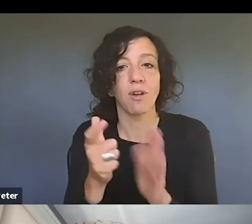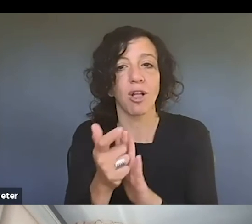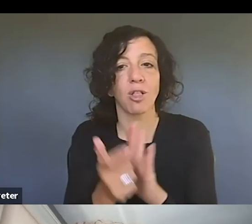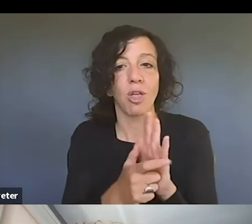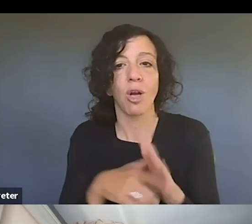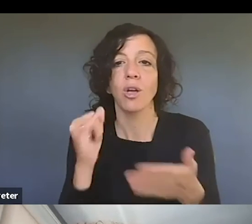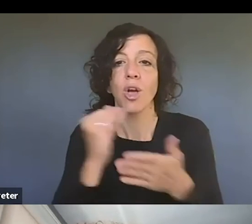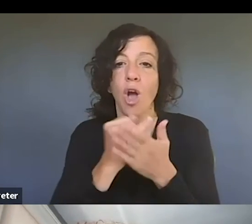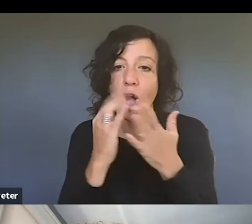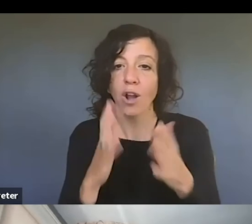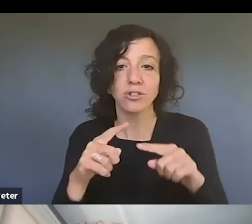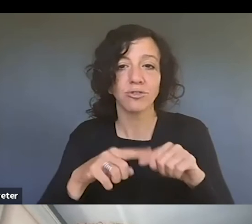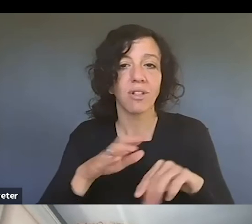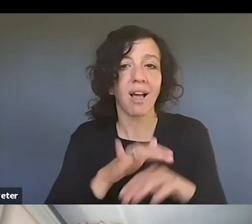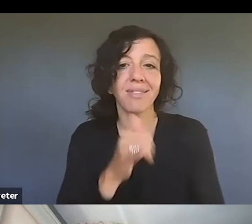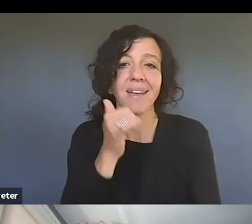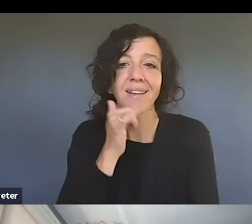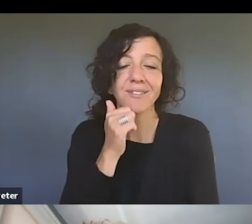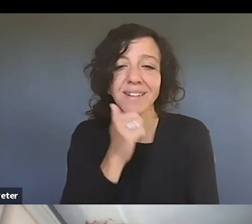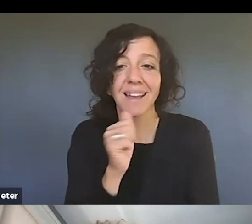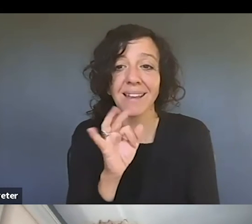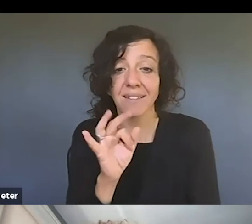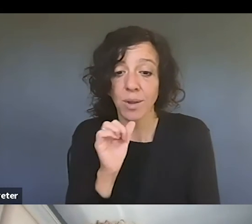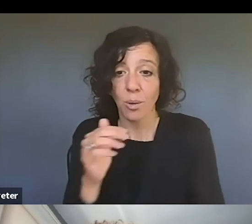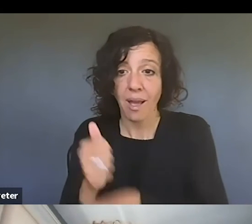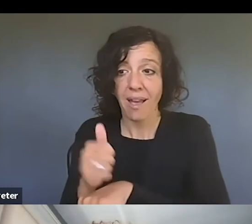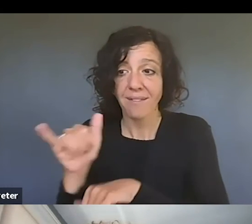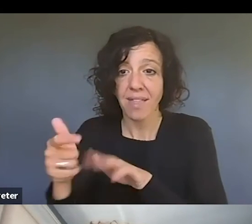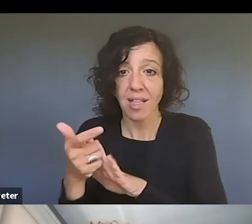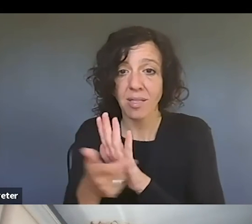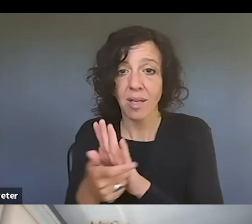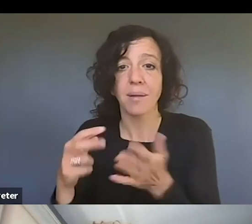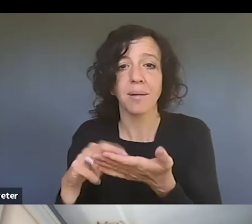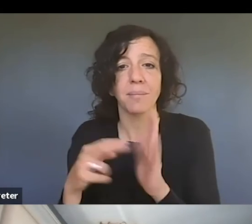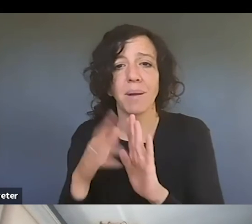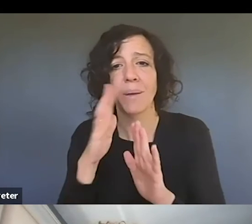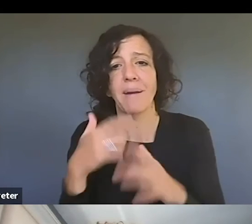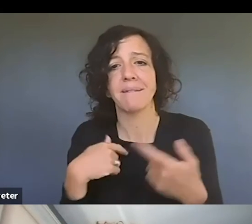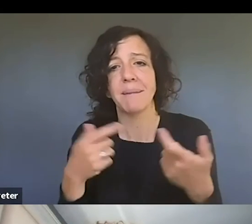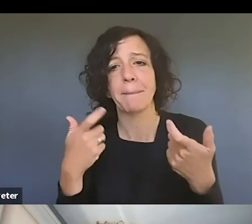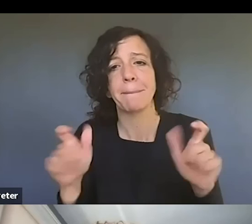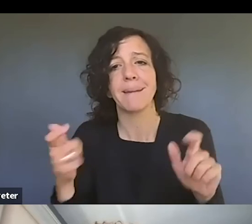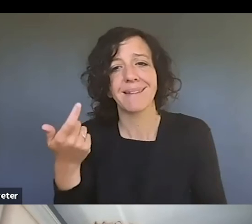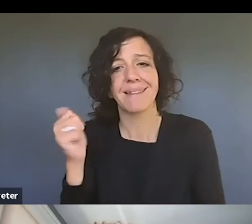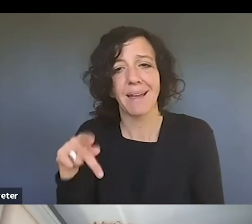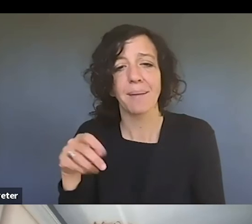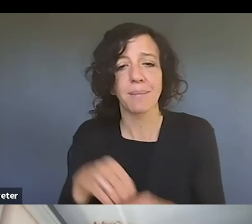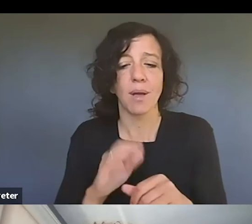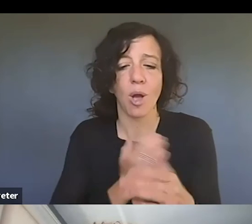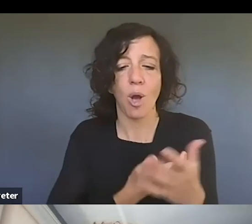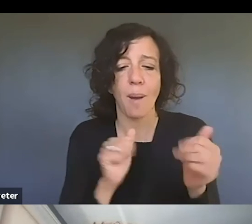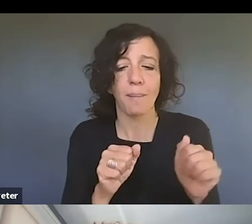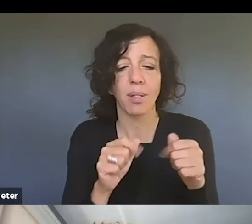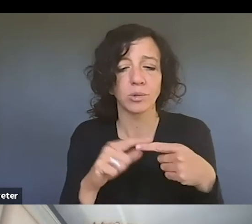on it every day. If it wasn't there, we would have a huge gap in our ability to